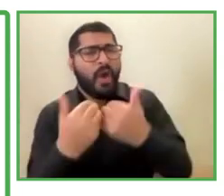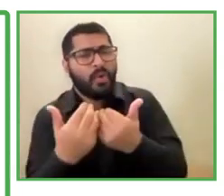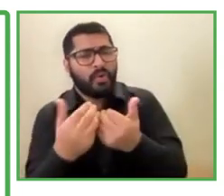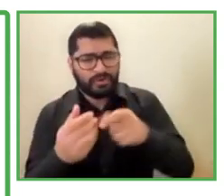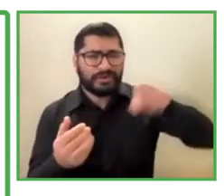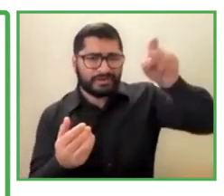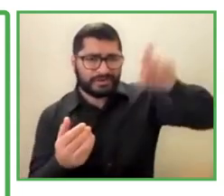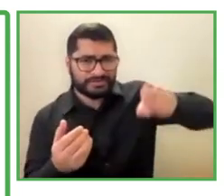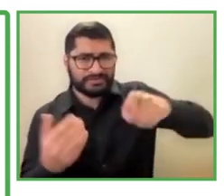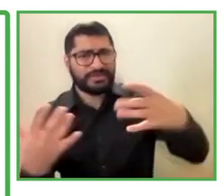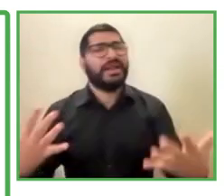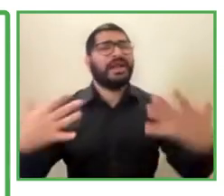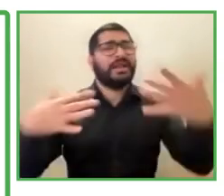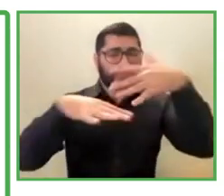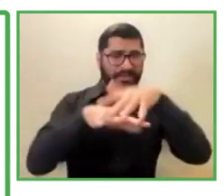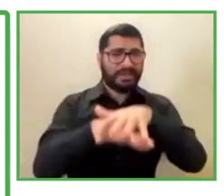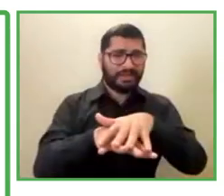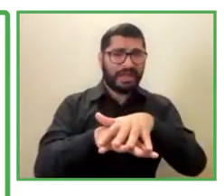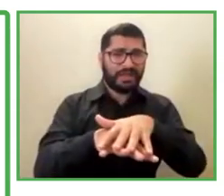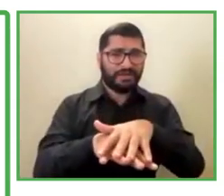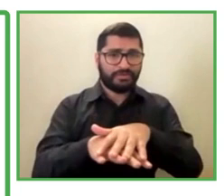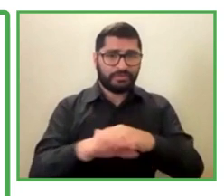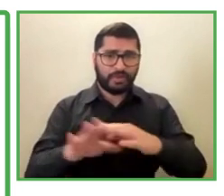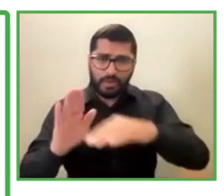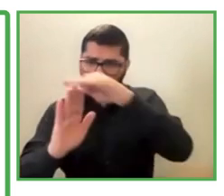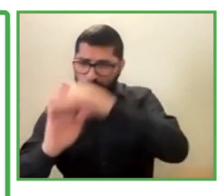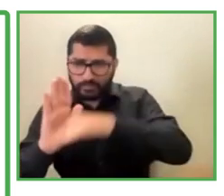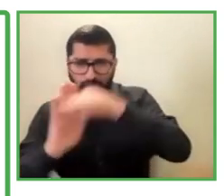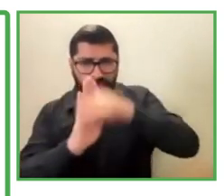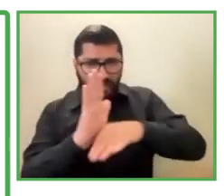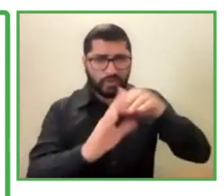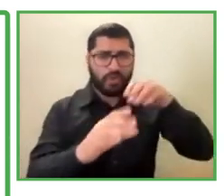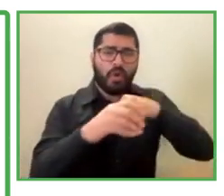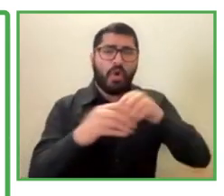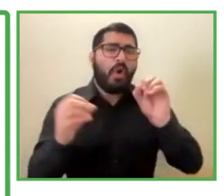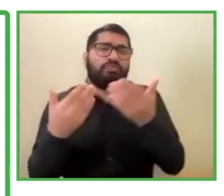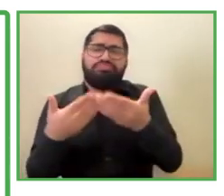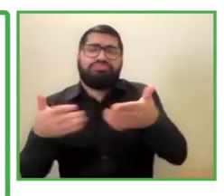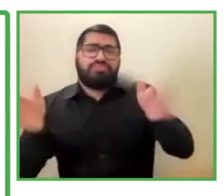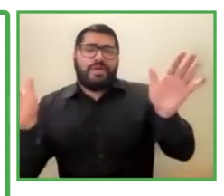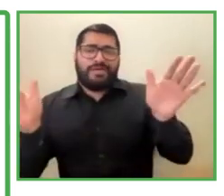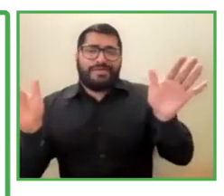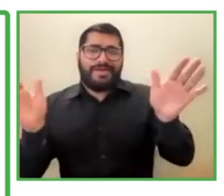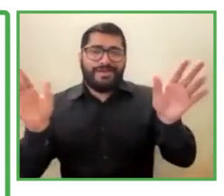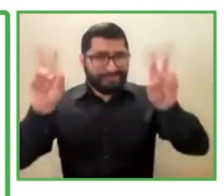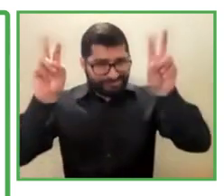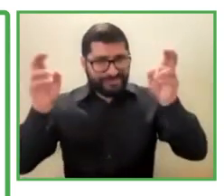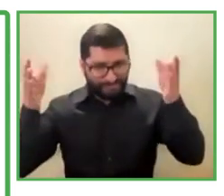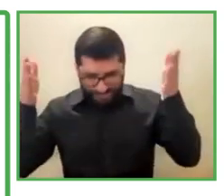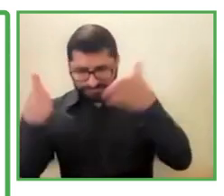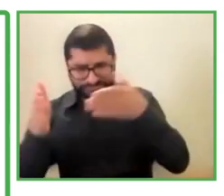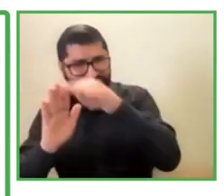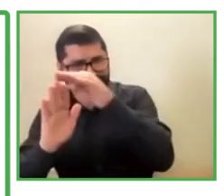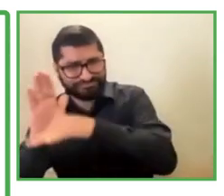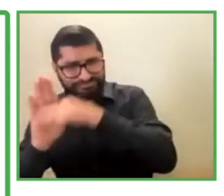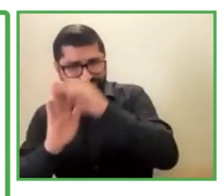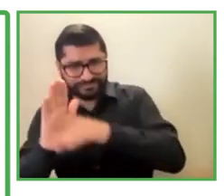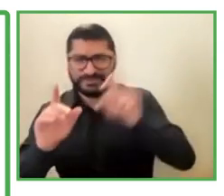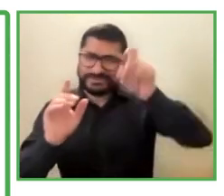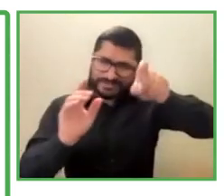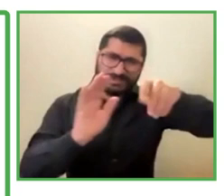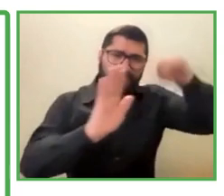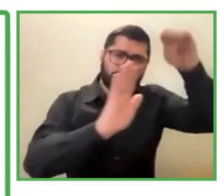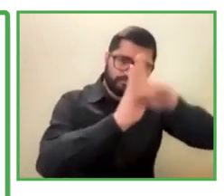any other digital accessibility standards, part of our system. as a result, the applications around